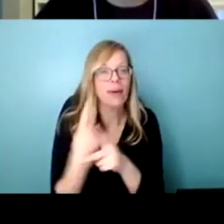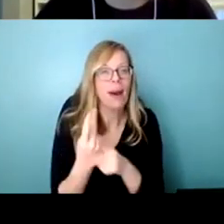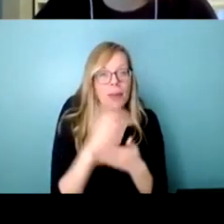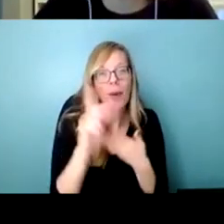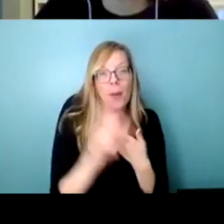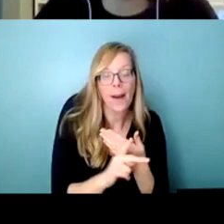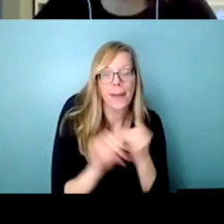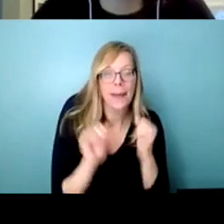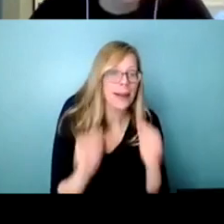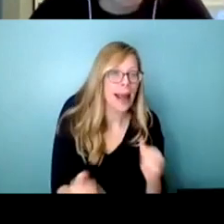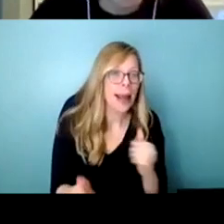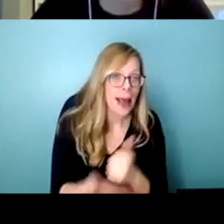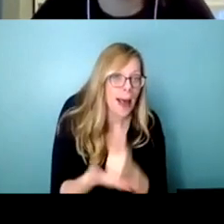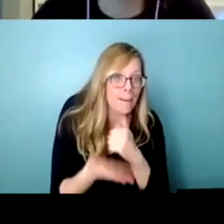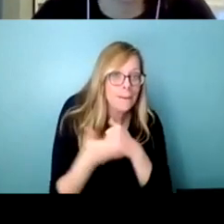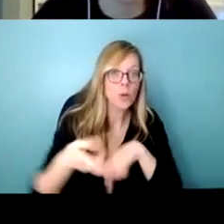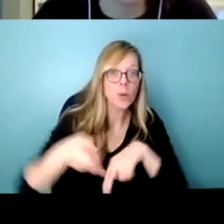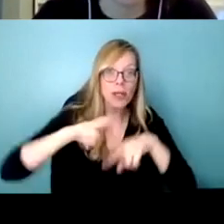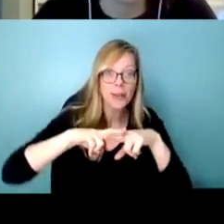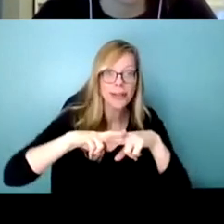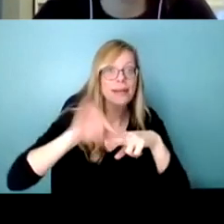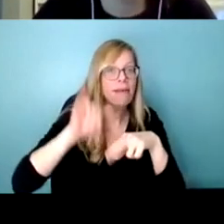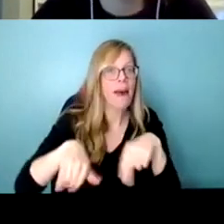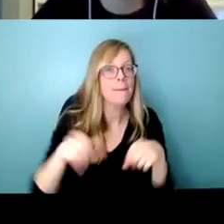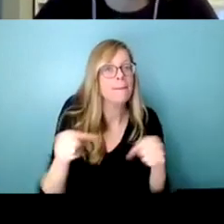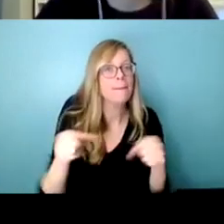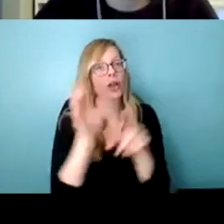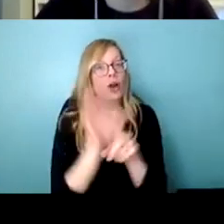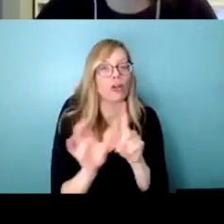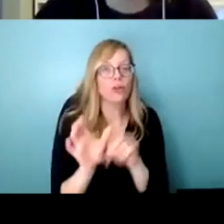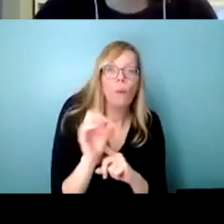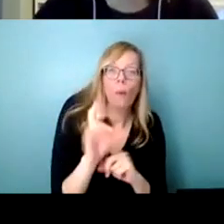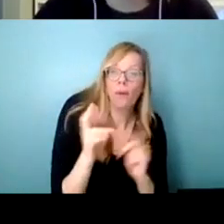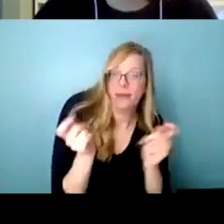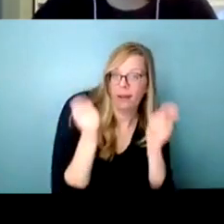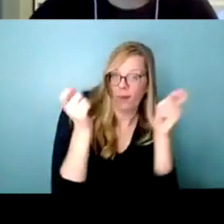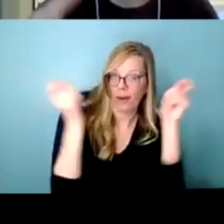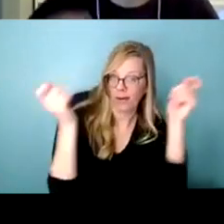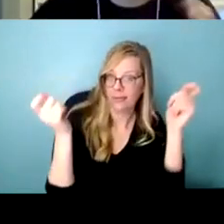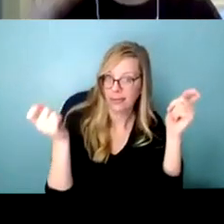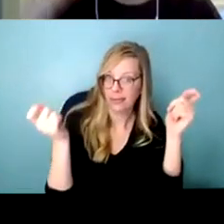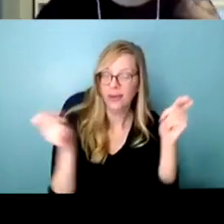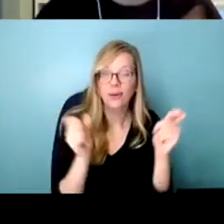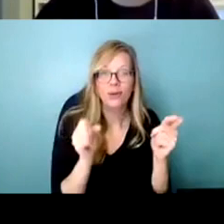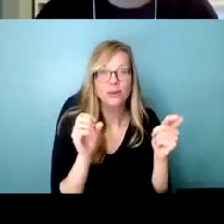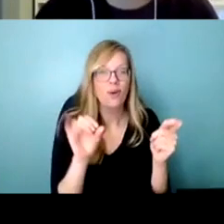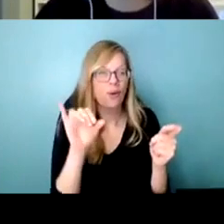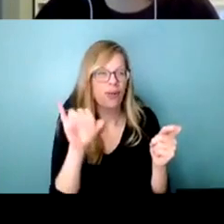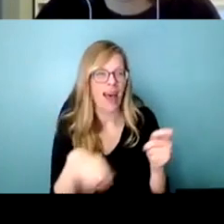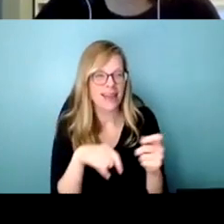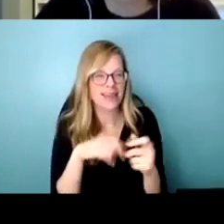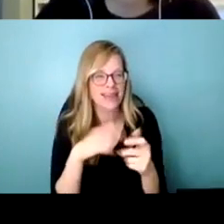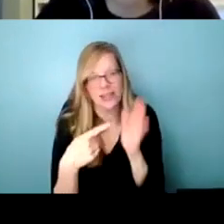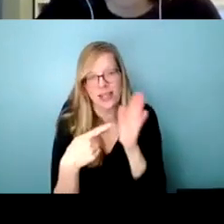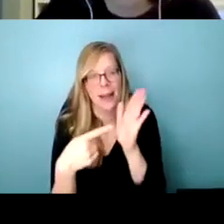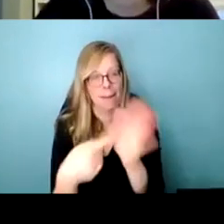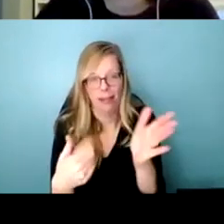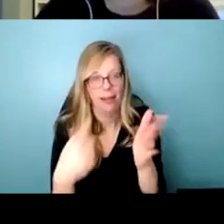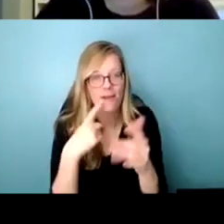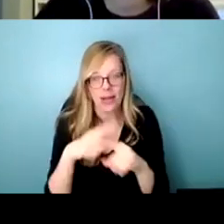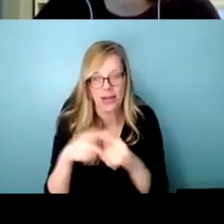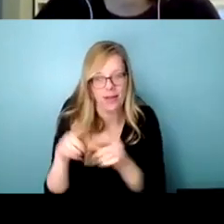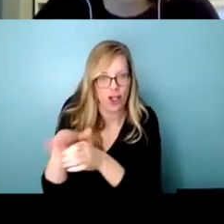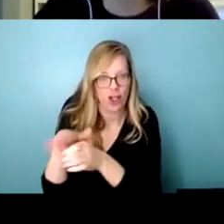um either increase multiculturalism or or help celebrate it so anyway that there's all examples of